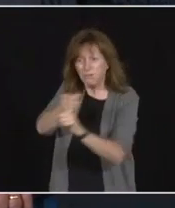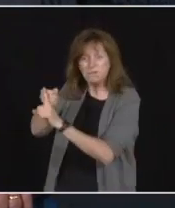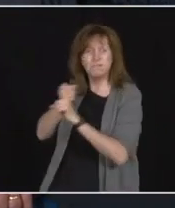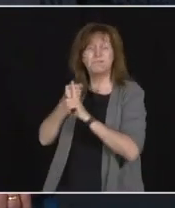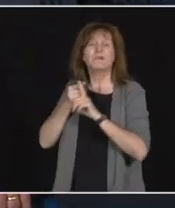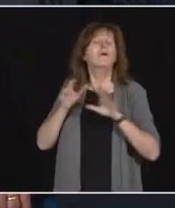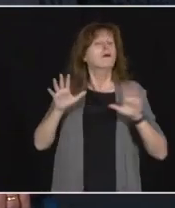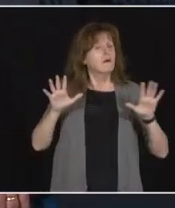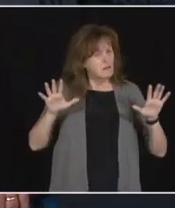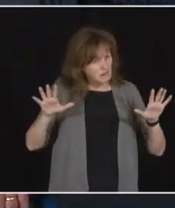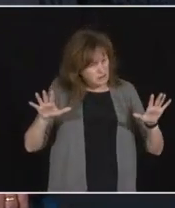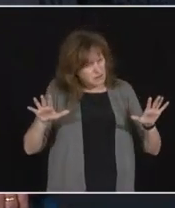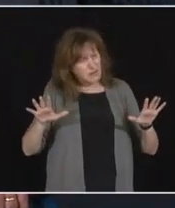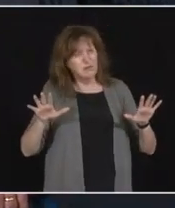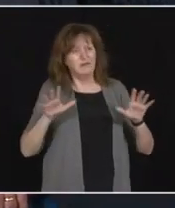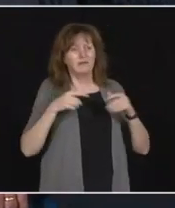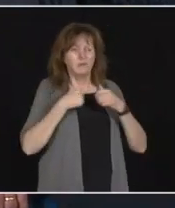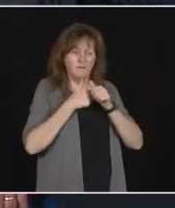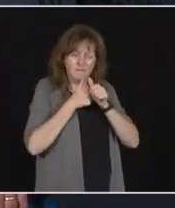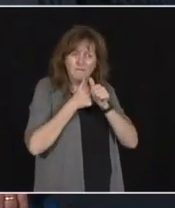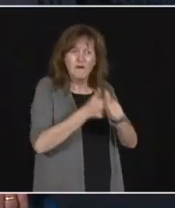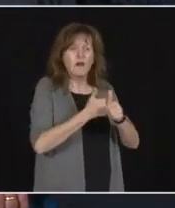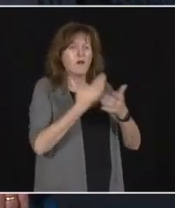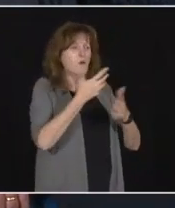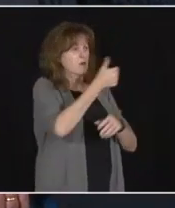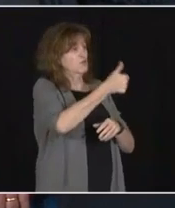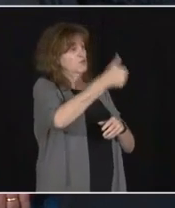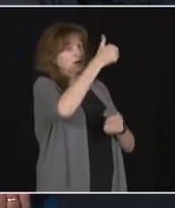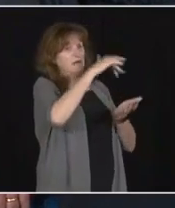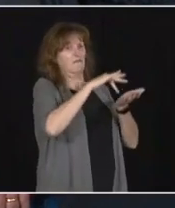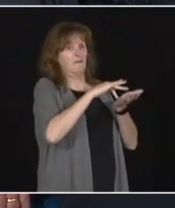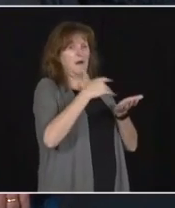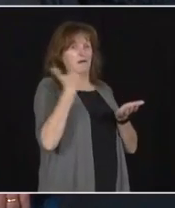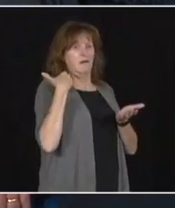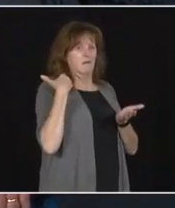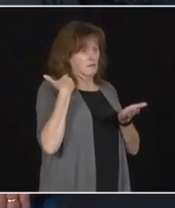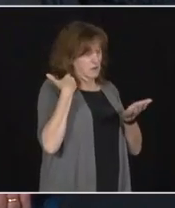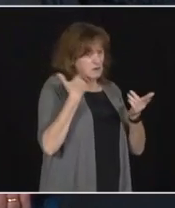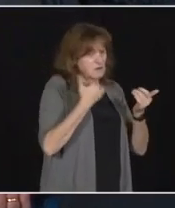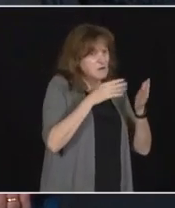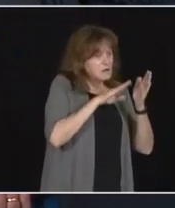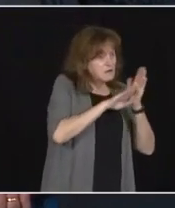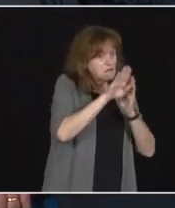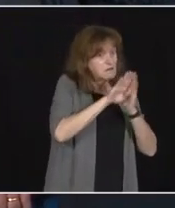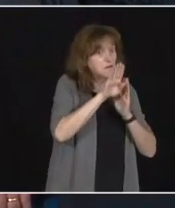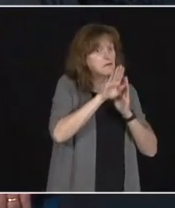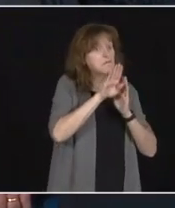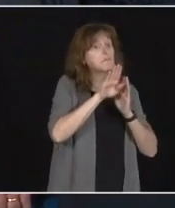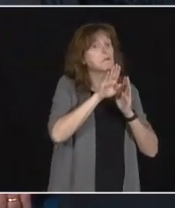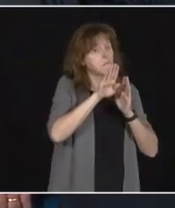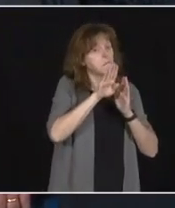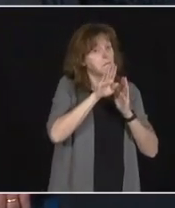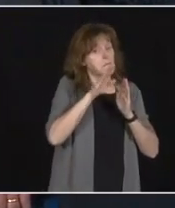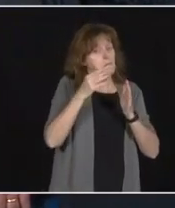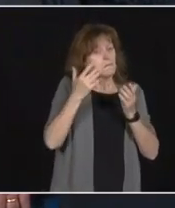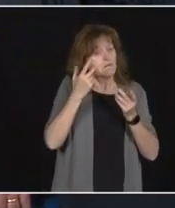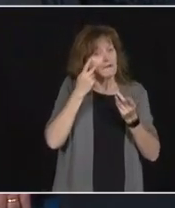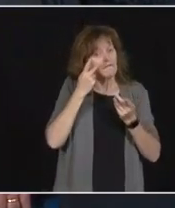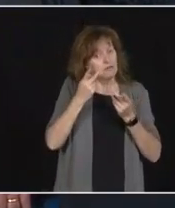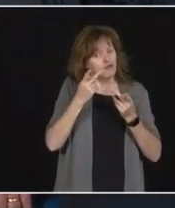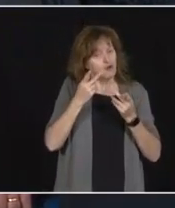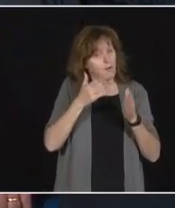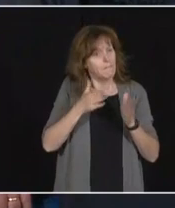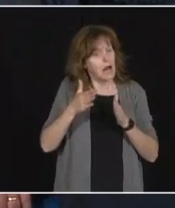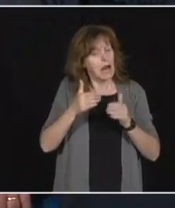developed a responsible phased visitation plan that will allow you to visit your loved ones in long-term care